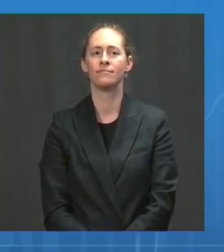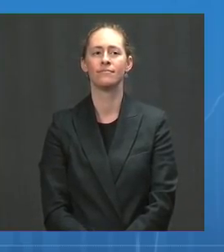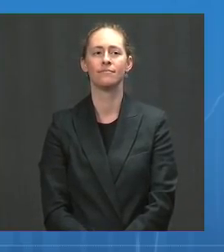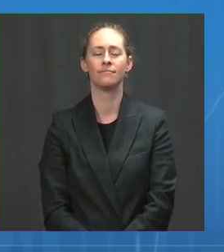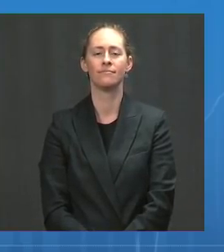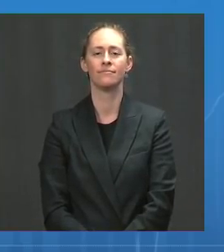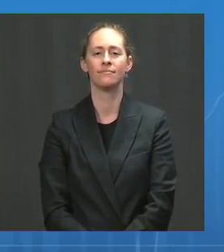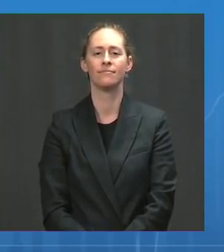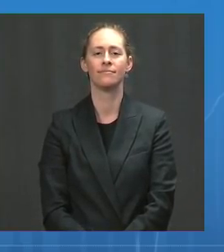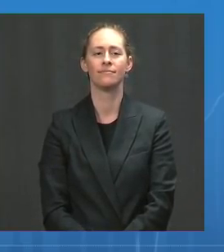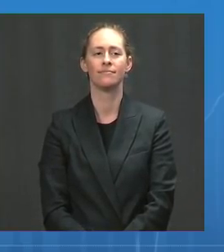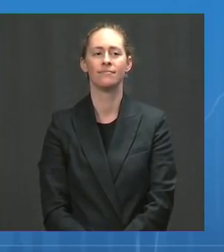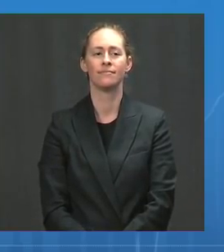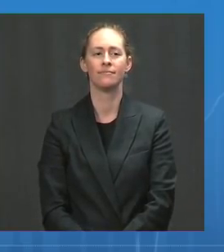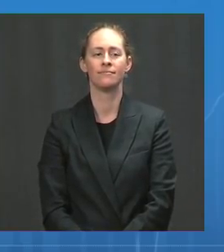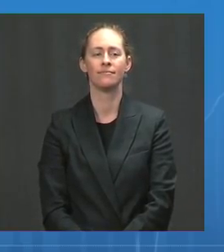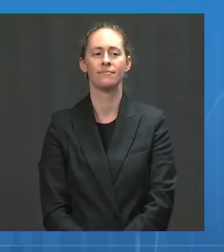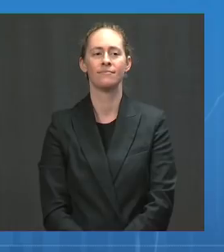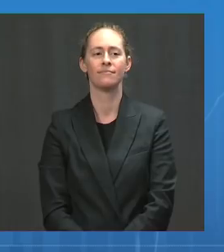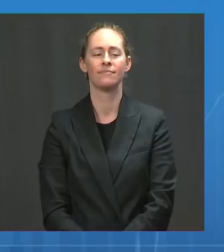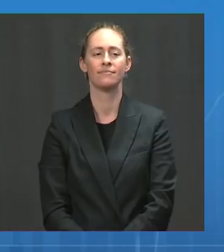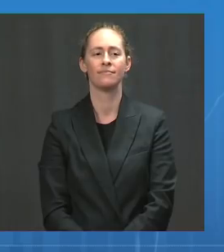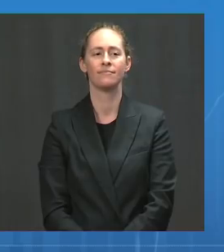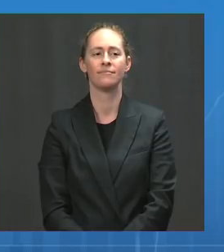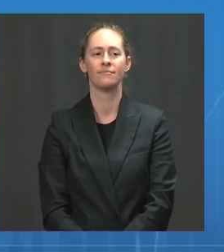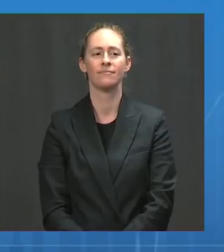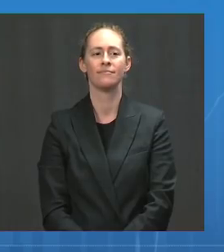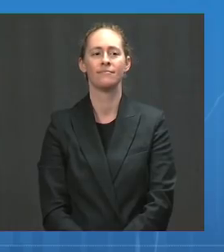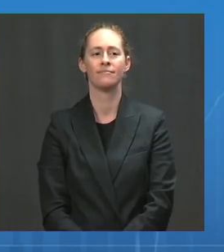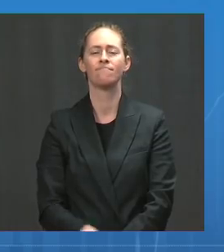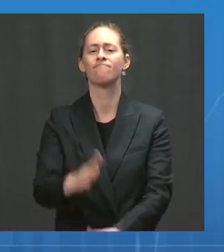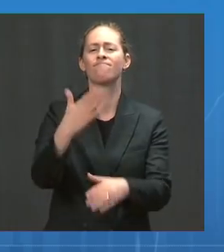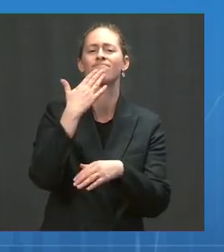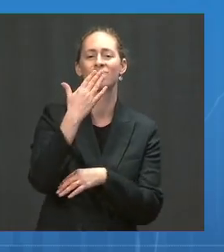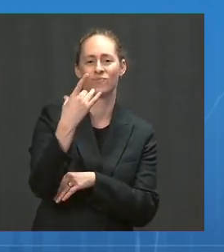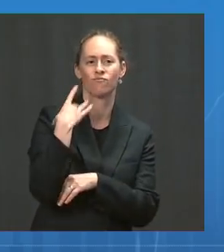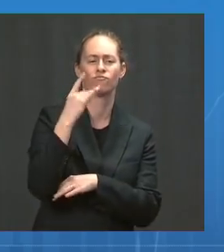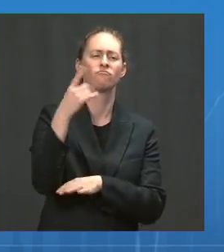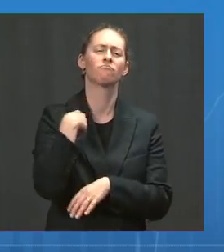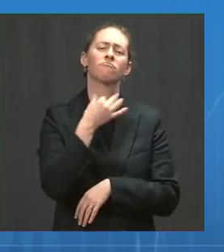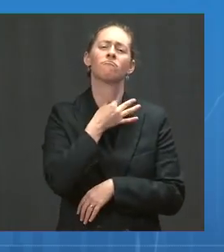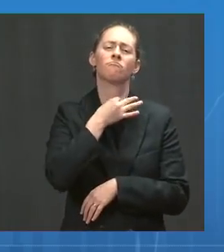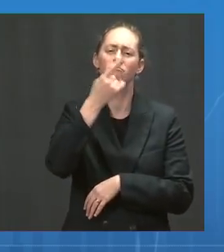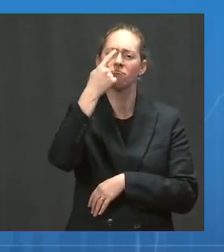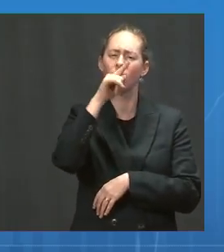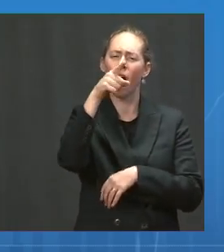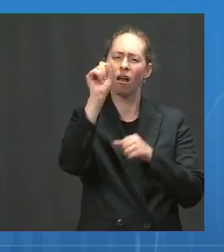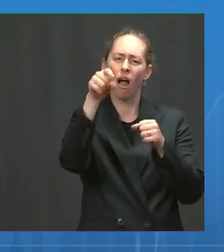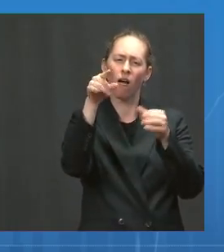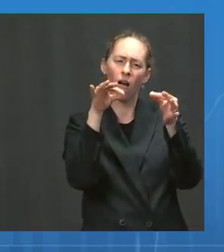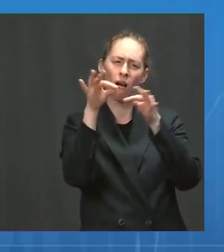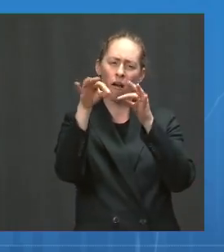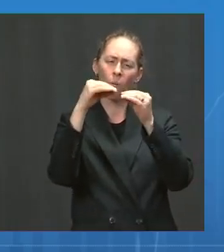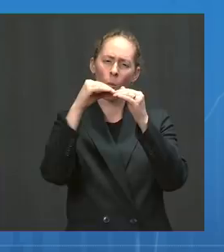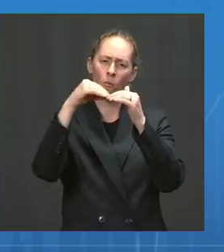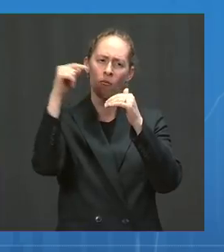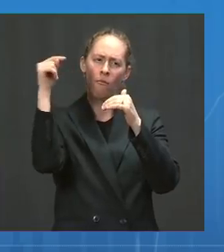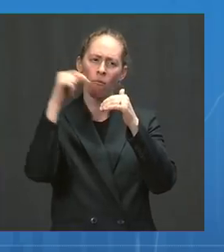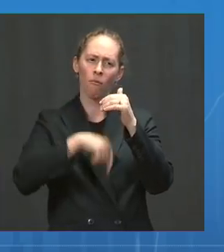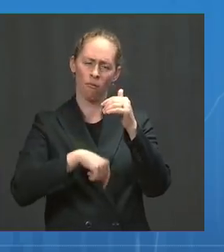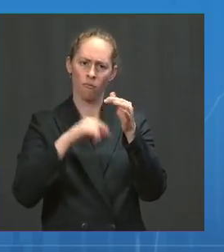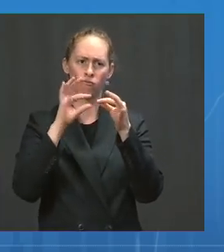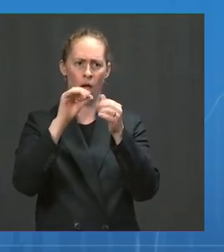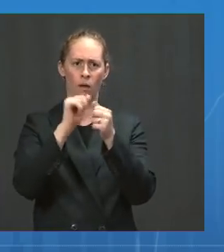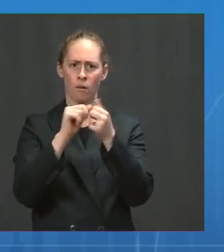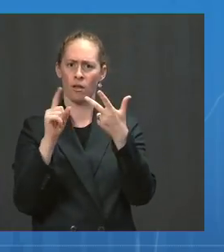Hi, and thanks for taking my question. I just was wondering if you guys could share a little bit more detail on the current state of thinking around boosters. I know you've